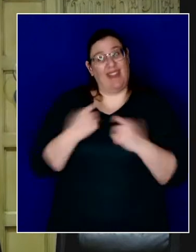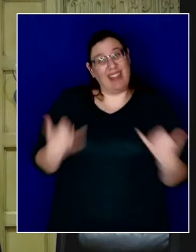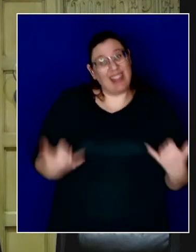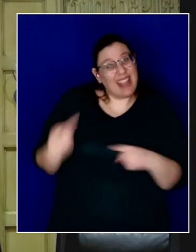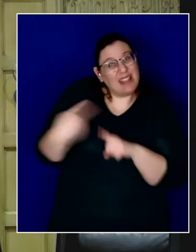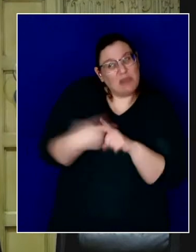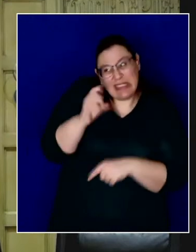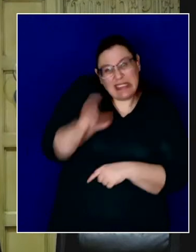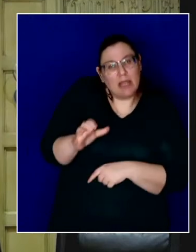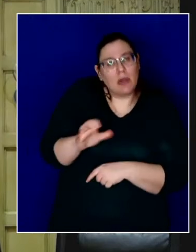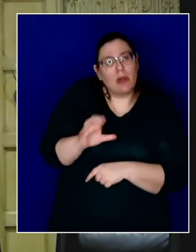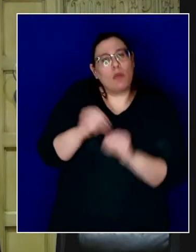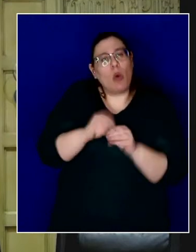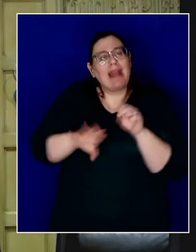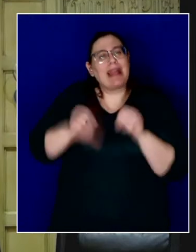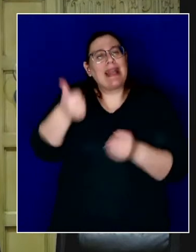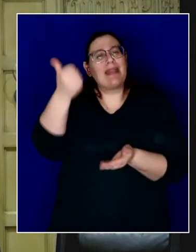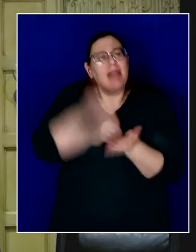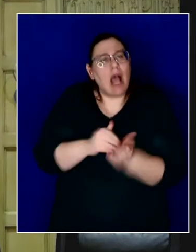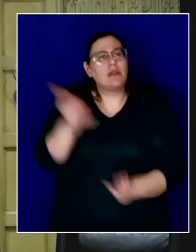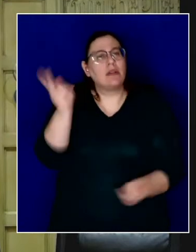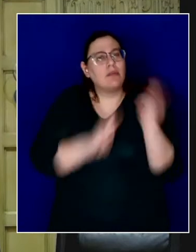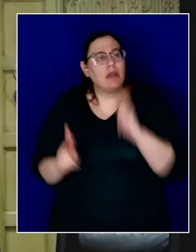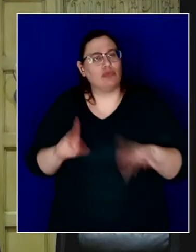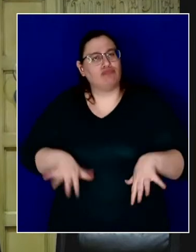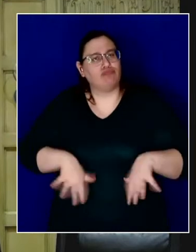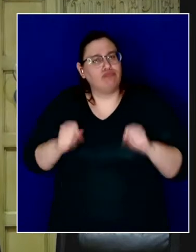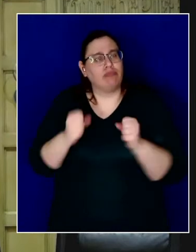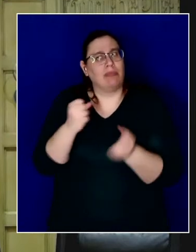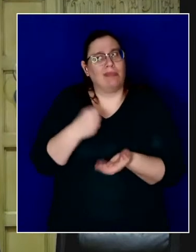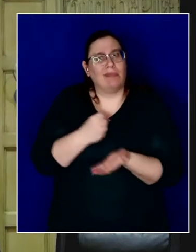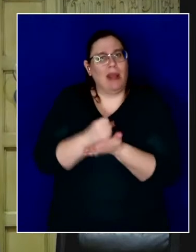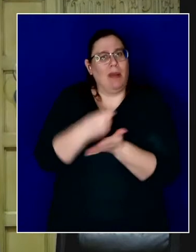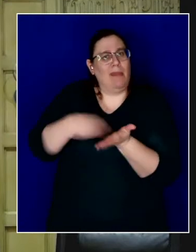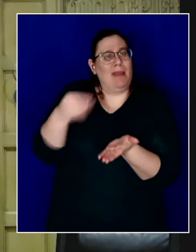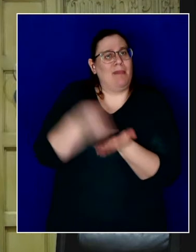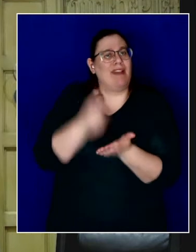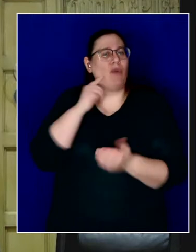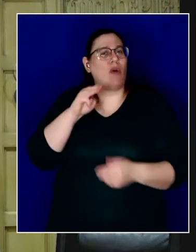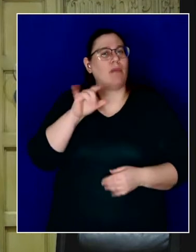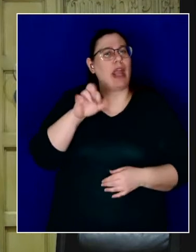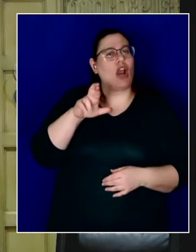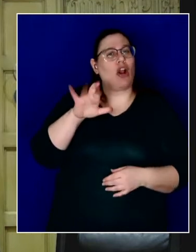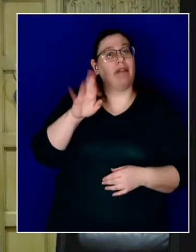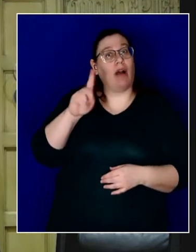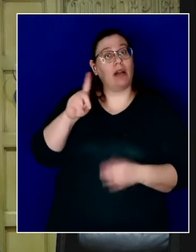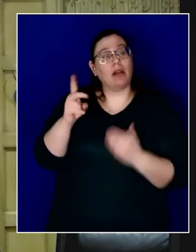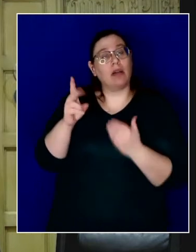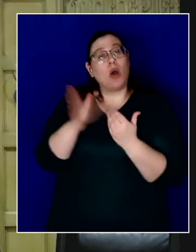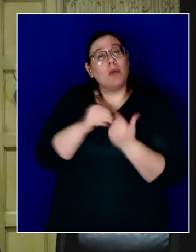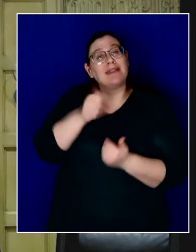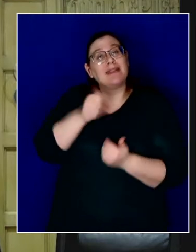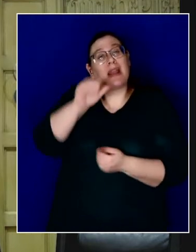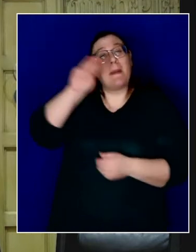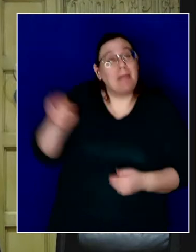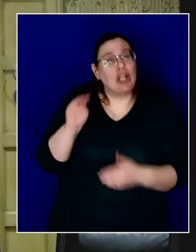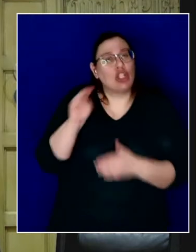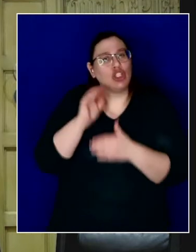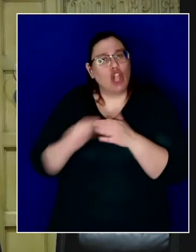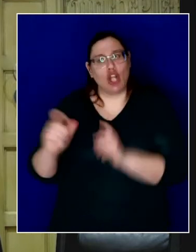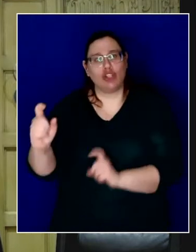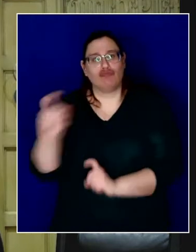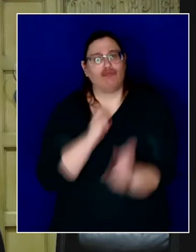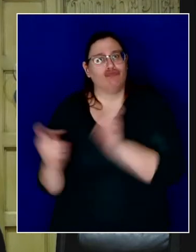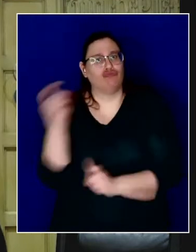,000 of you have stepped up to the call for the Mayor's Fund, delivering nearly $10 million in donations